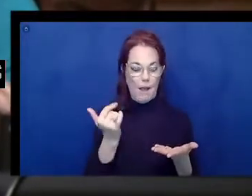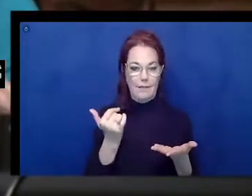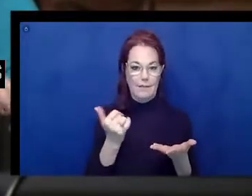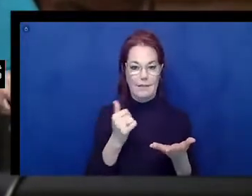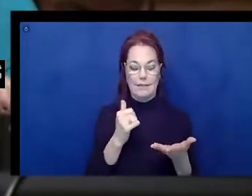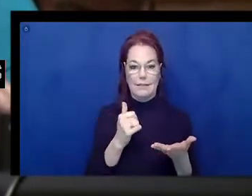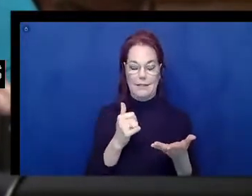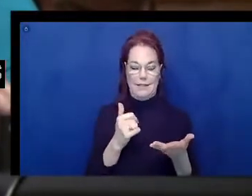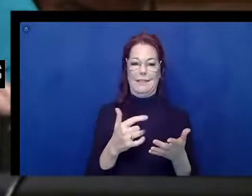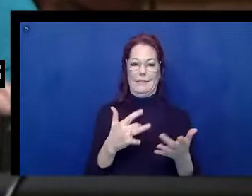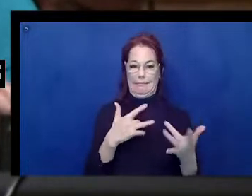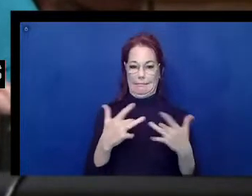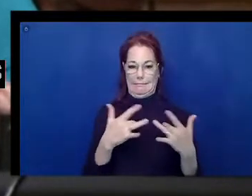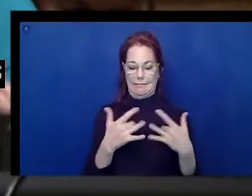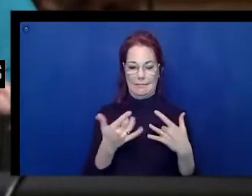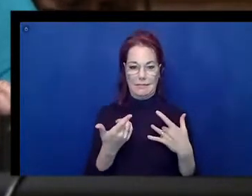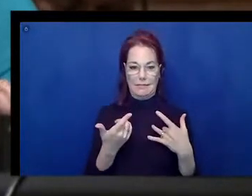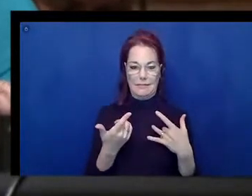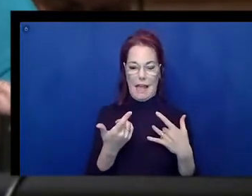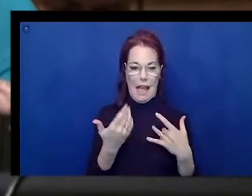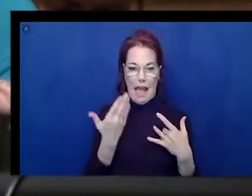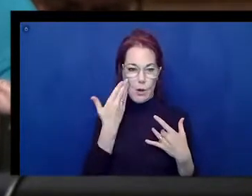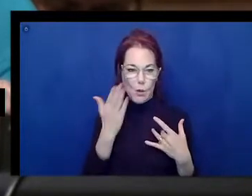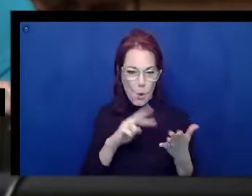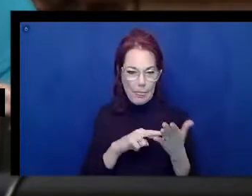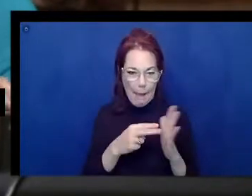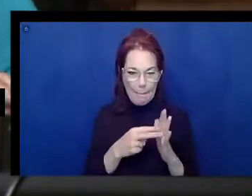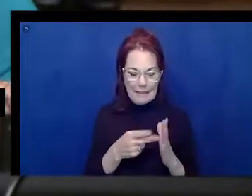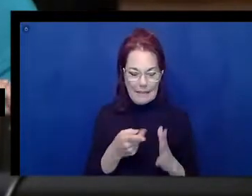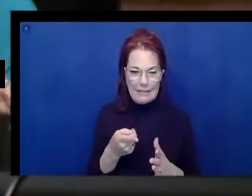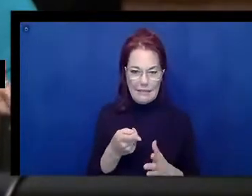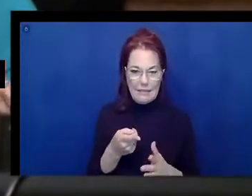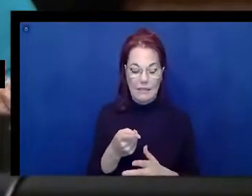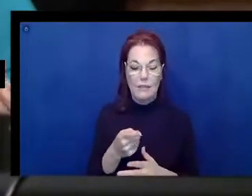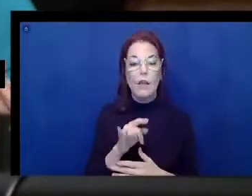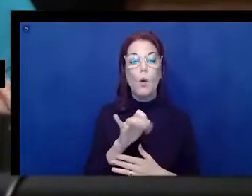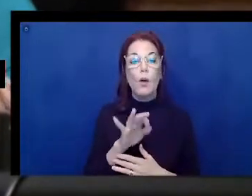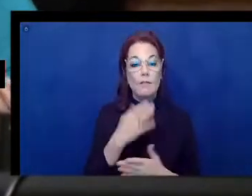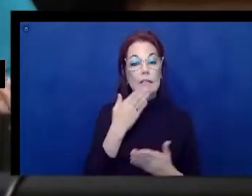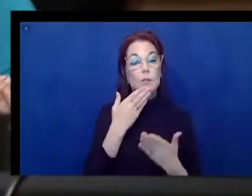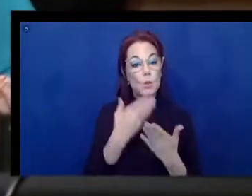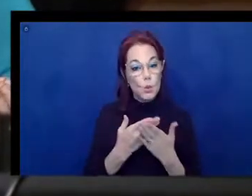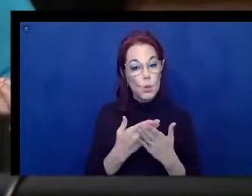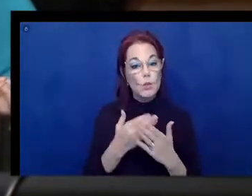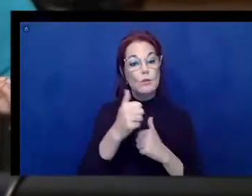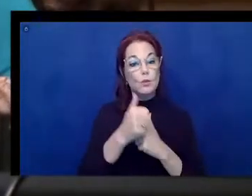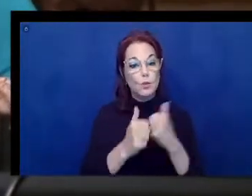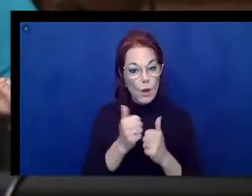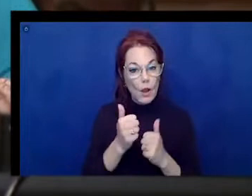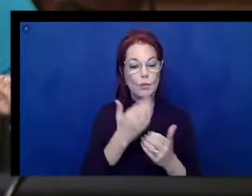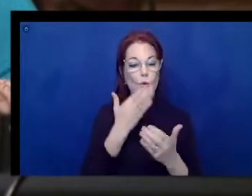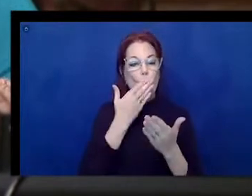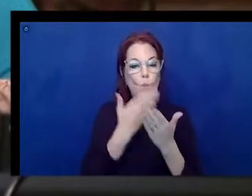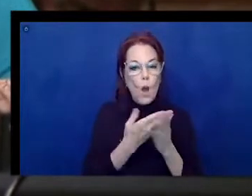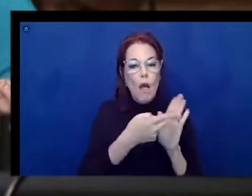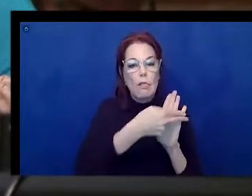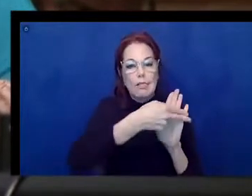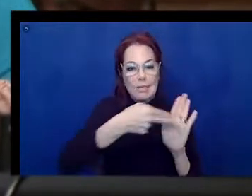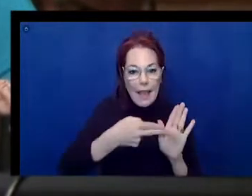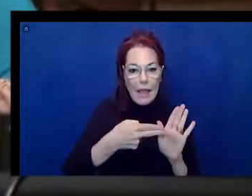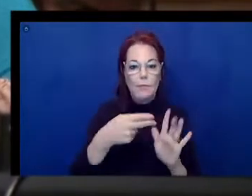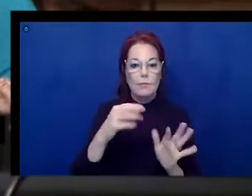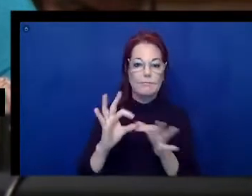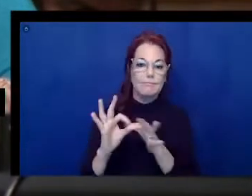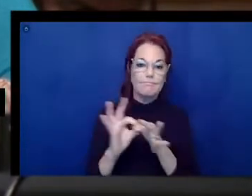disconcerting because I don't know what it's referring to. So, having things that are well-structured, well-labeled, well-described, so graphics